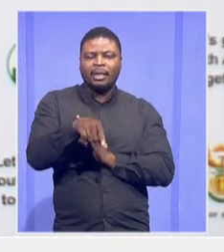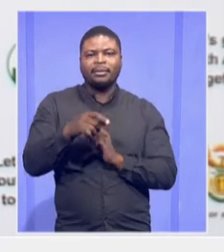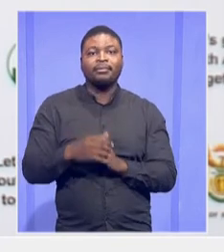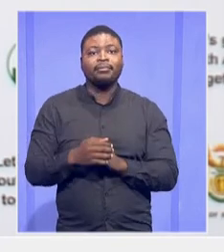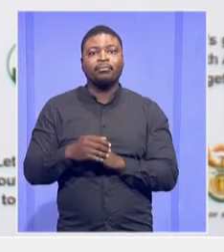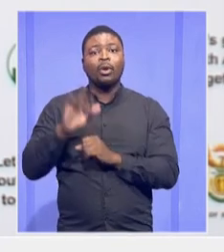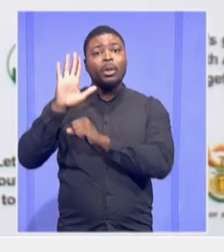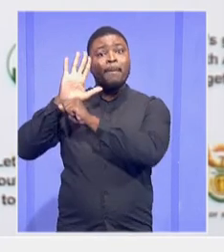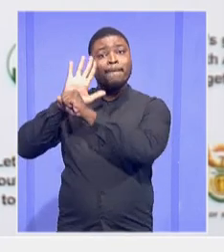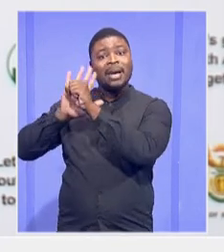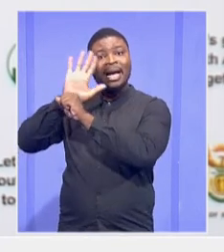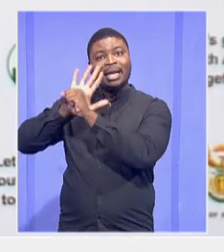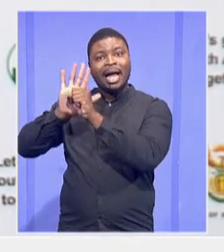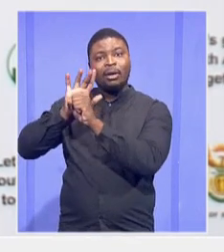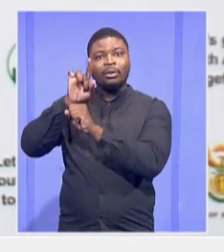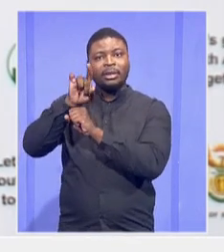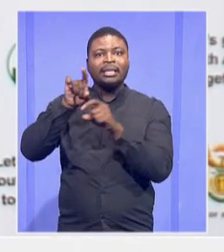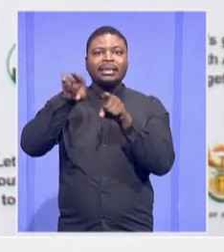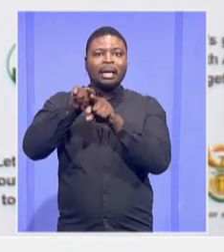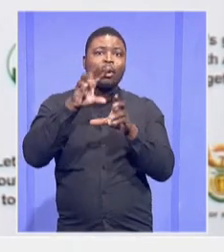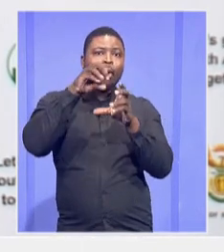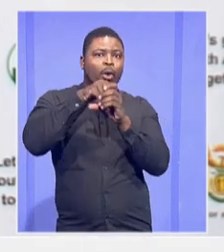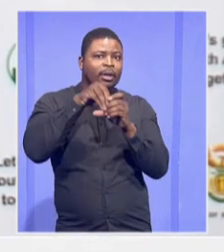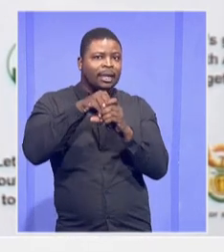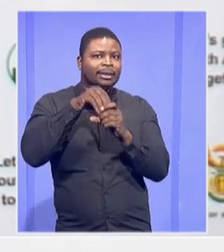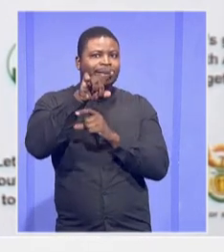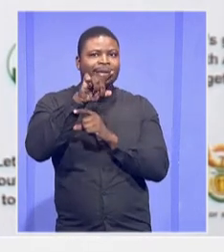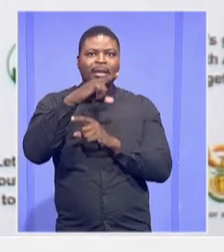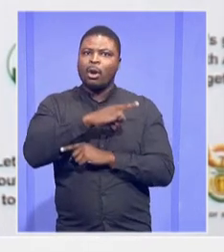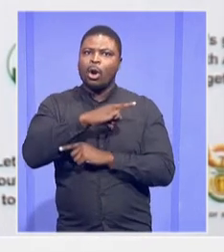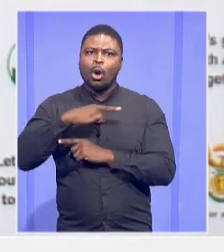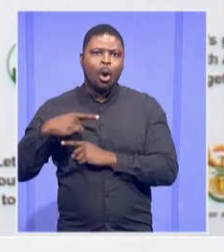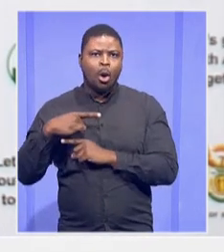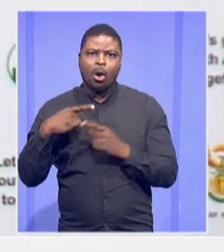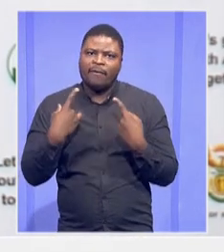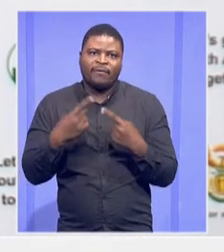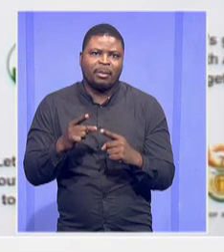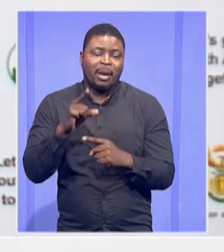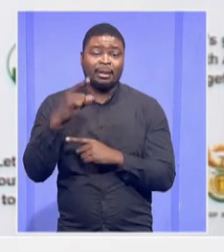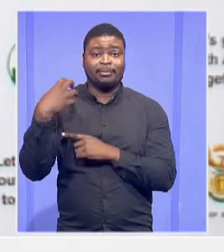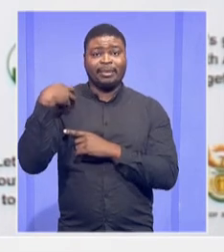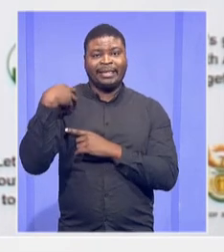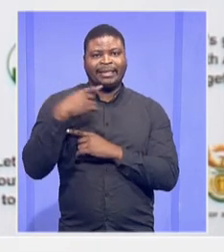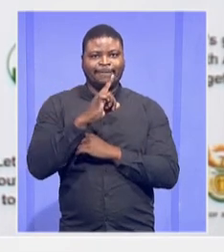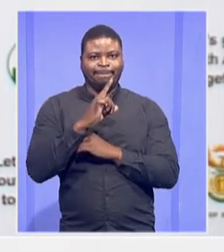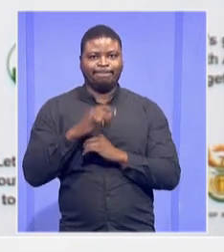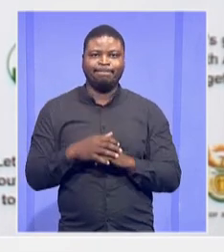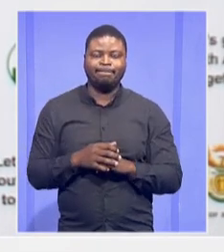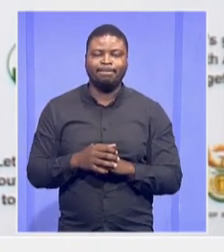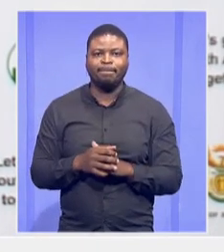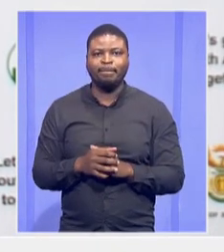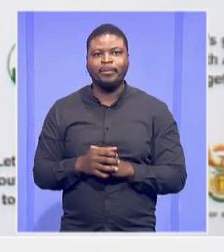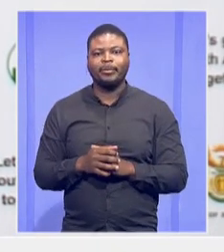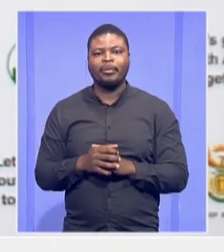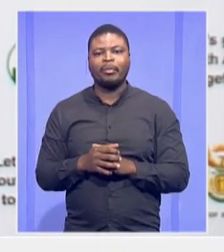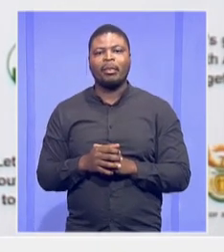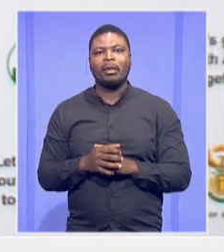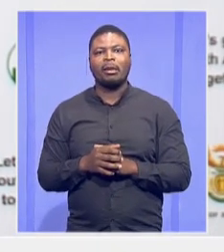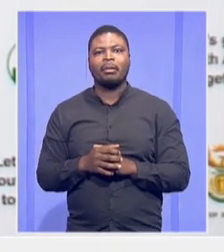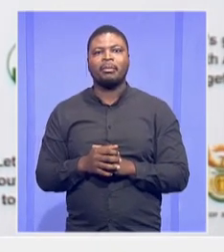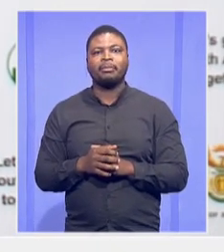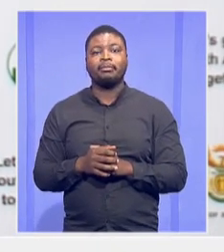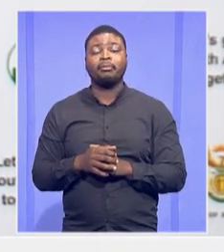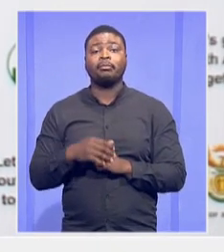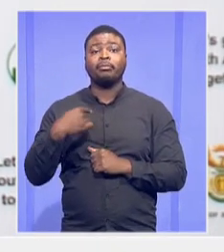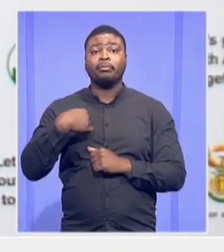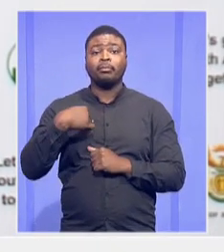won't be long on this one, Minister. Just to indicate that initially